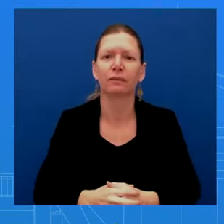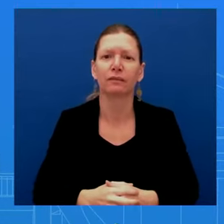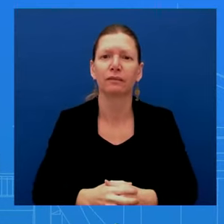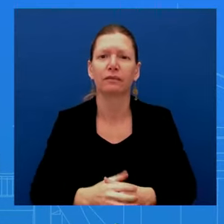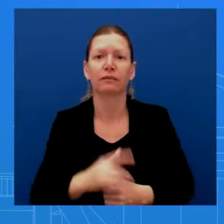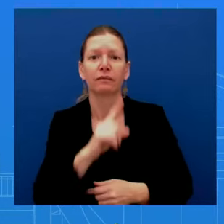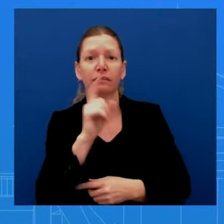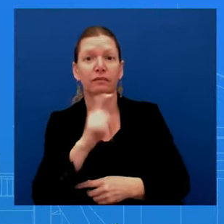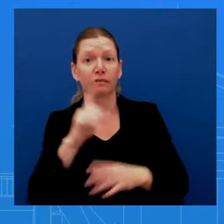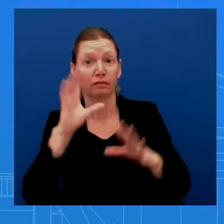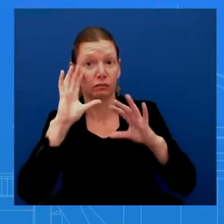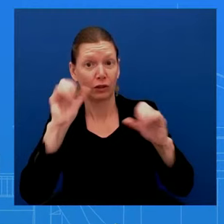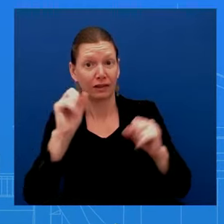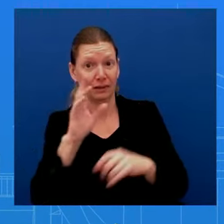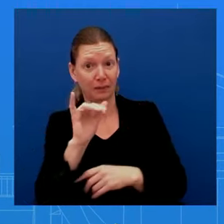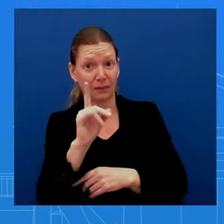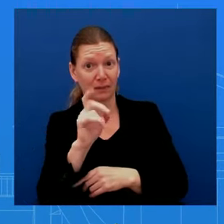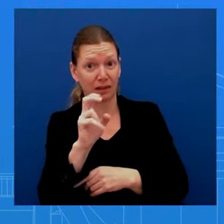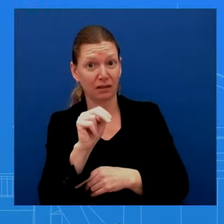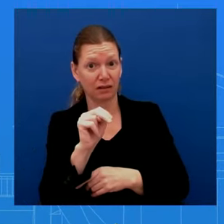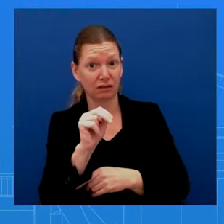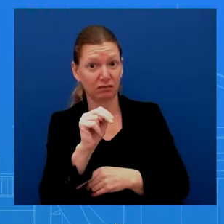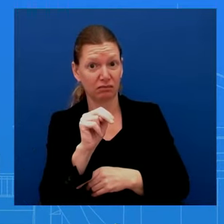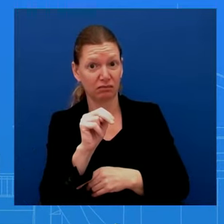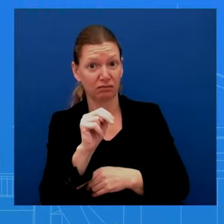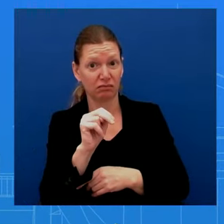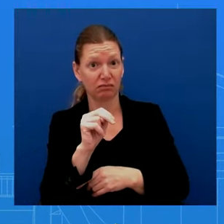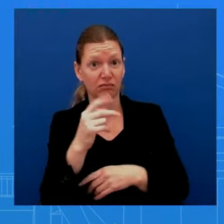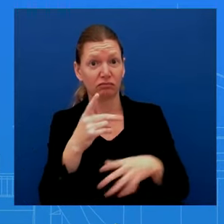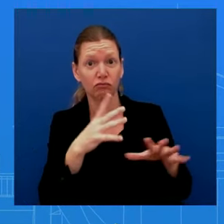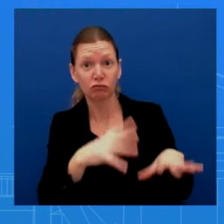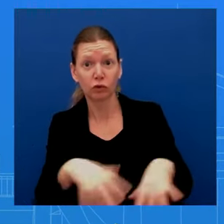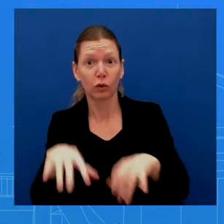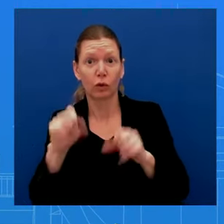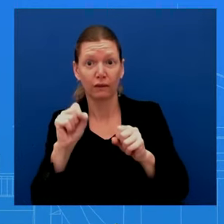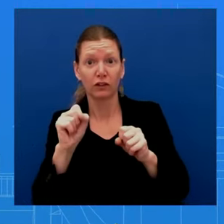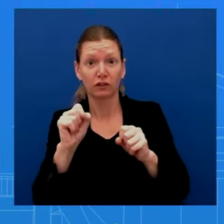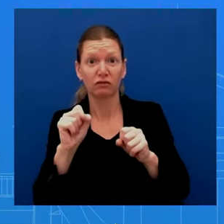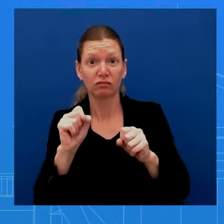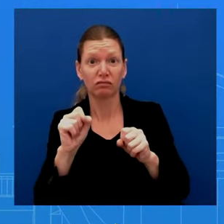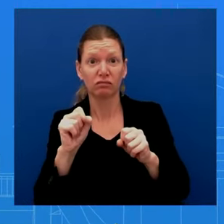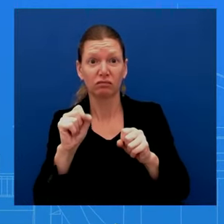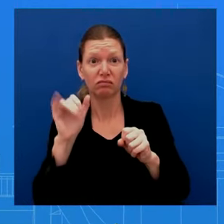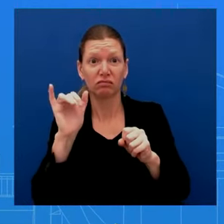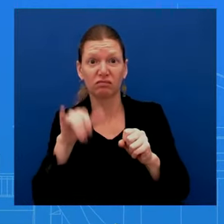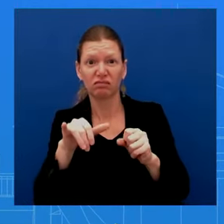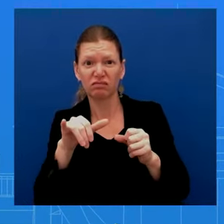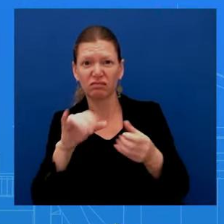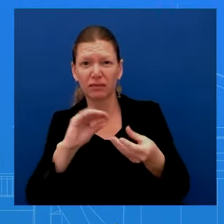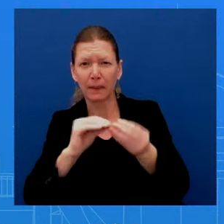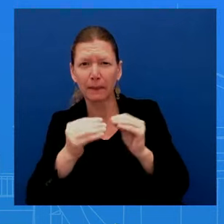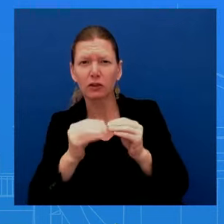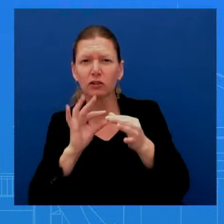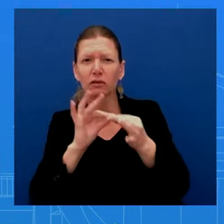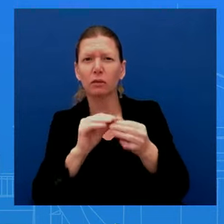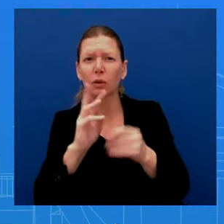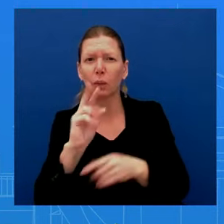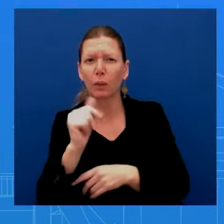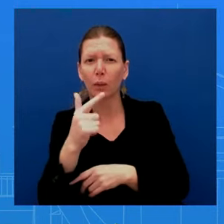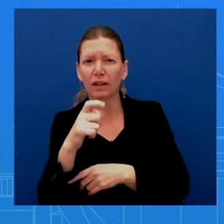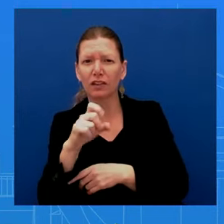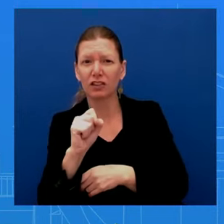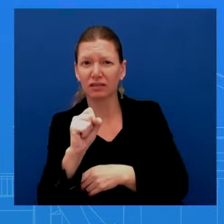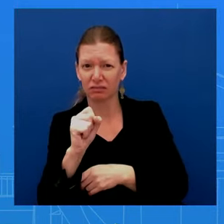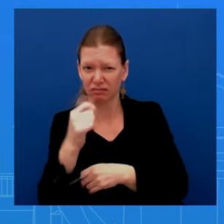update the numbers on real wages. Real wages are up since pre-pandemic. And so, no,